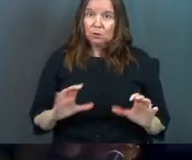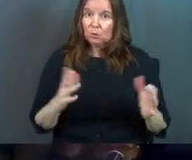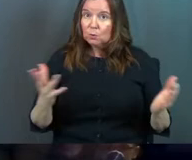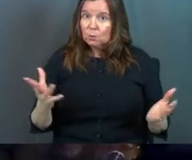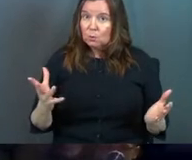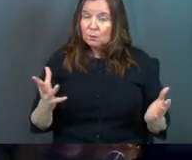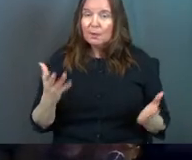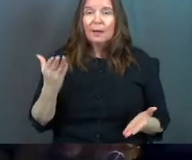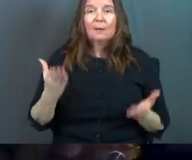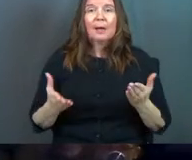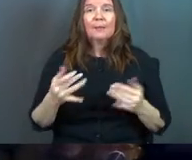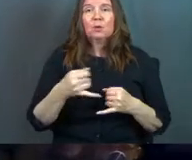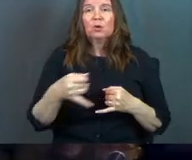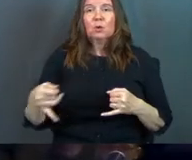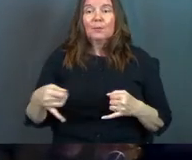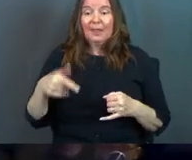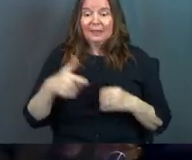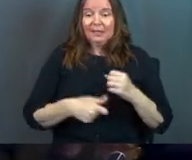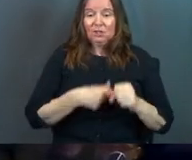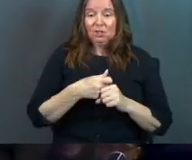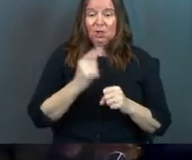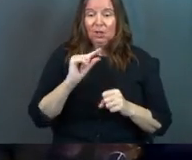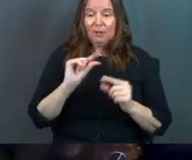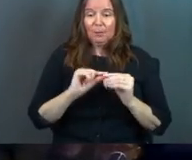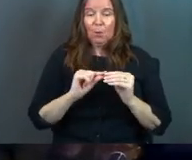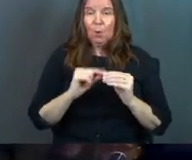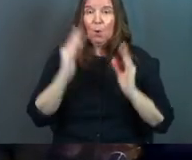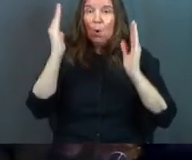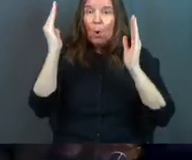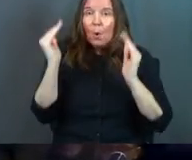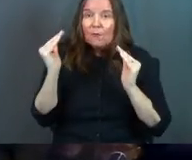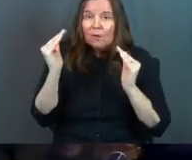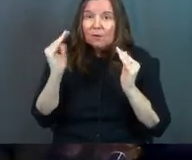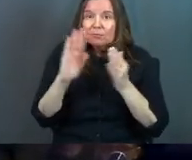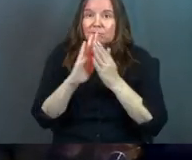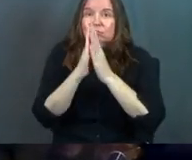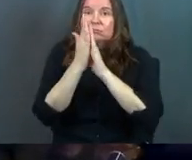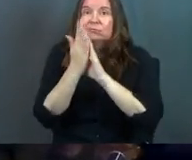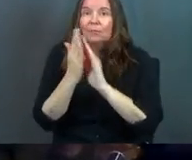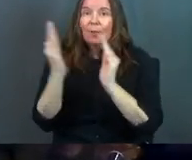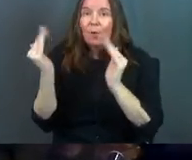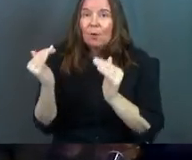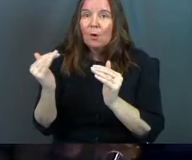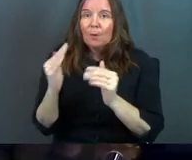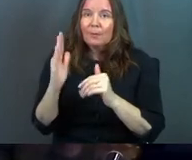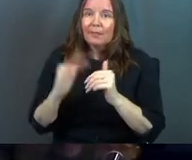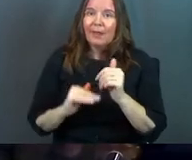do is maybe your boundaries this year look a little more hopeful than your boundaries last year did.